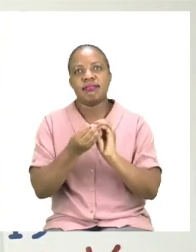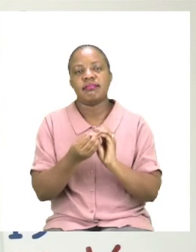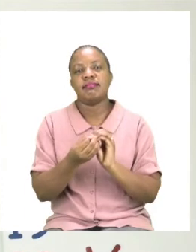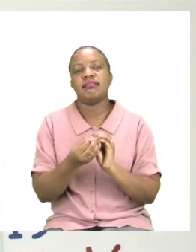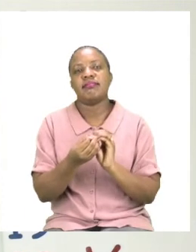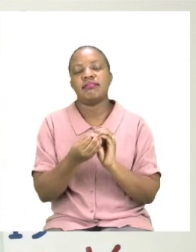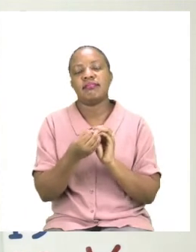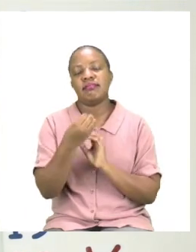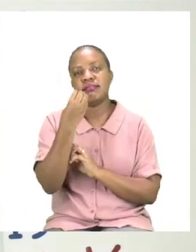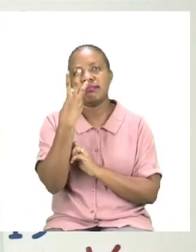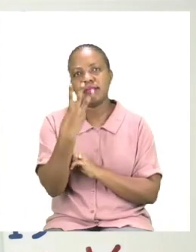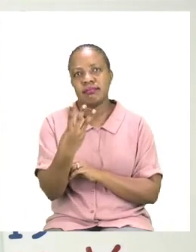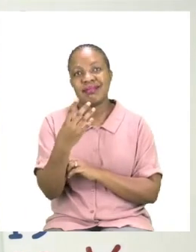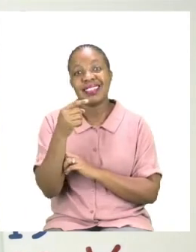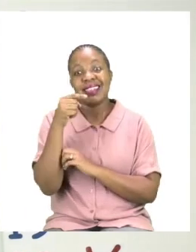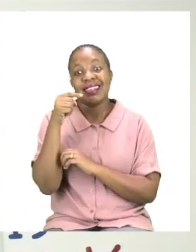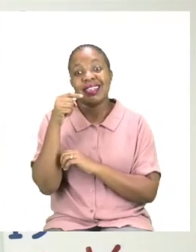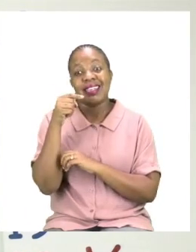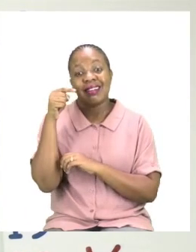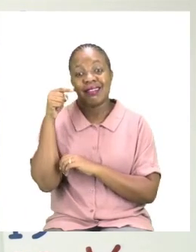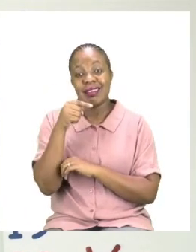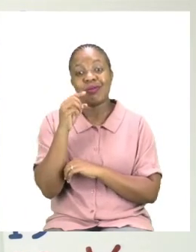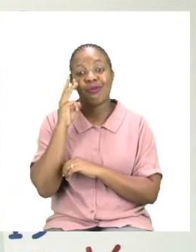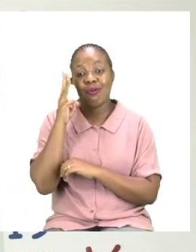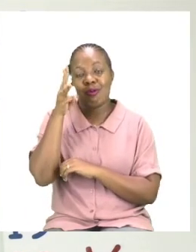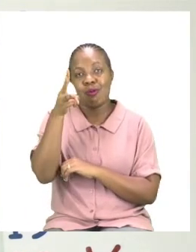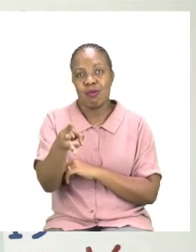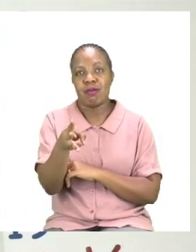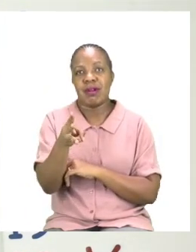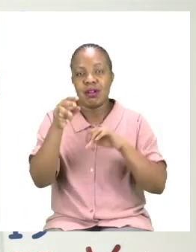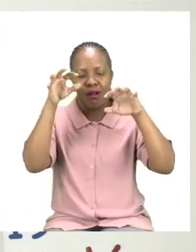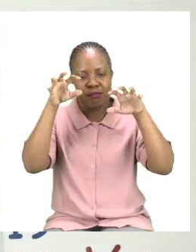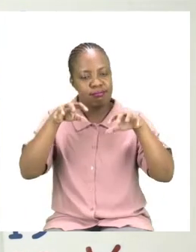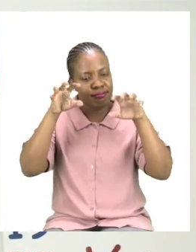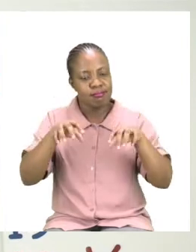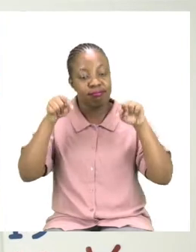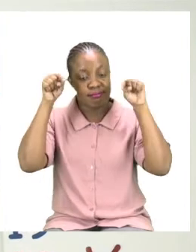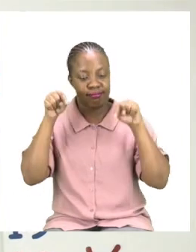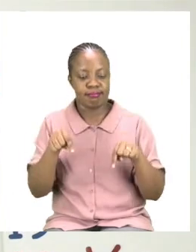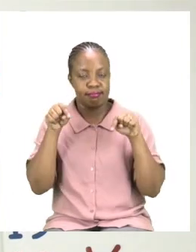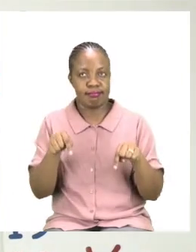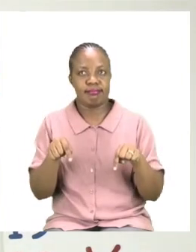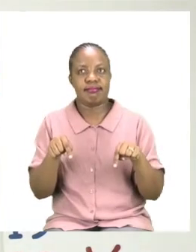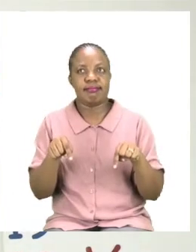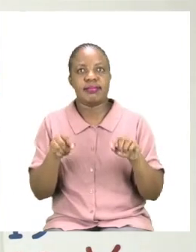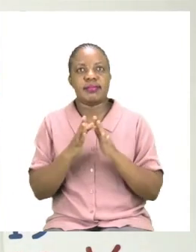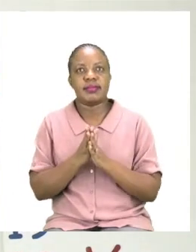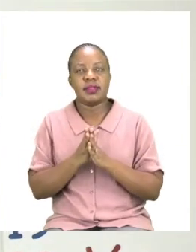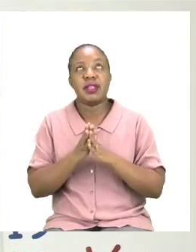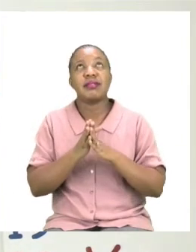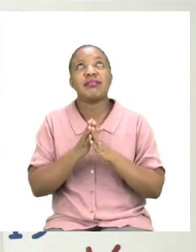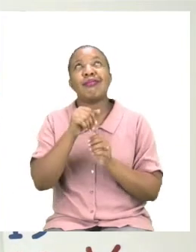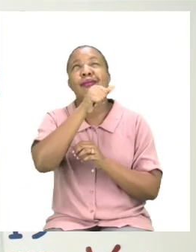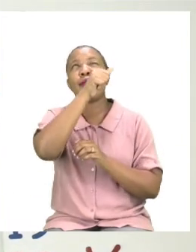will rain today. Now remember what we said rain was. It's the droplets that fall from the sky.